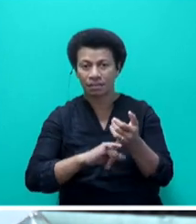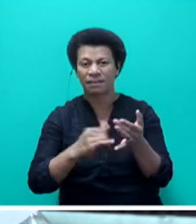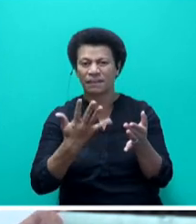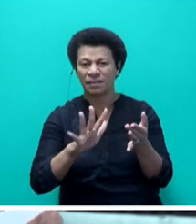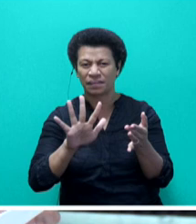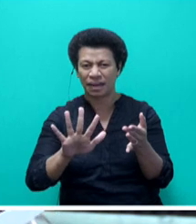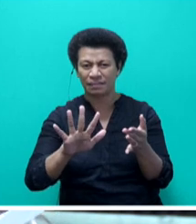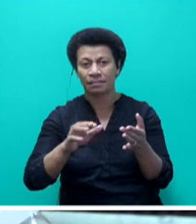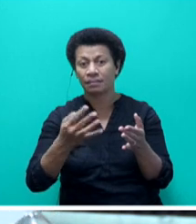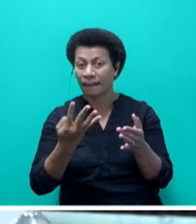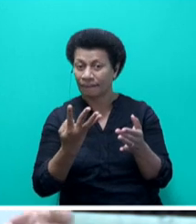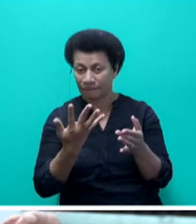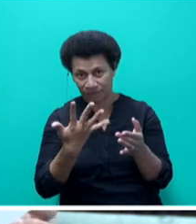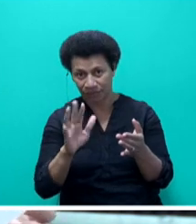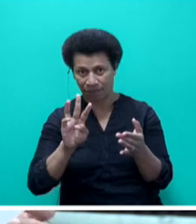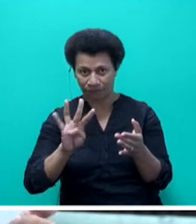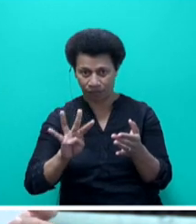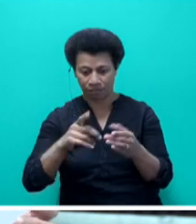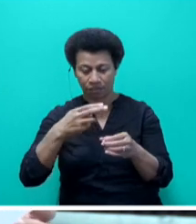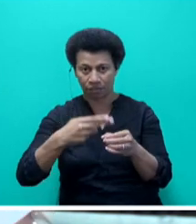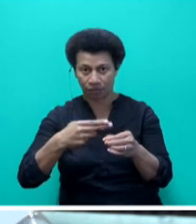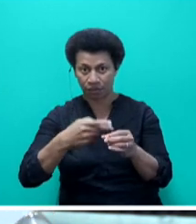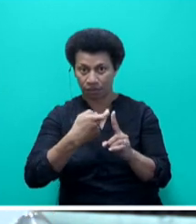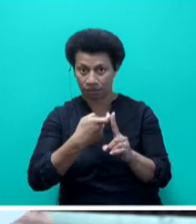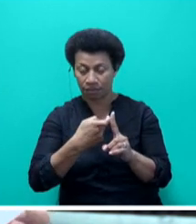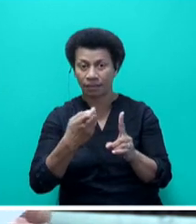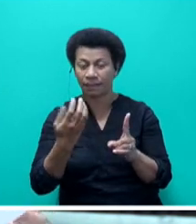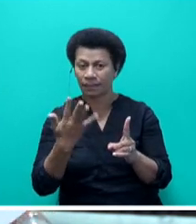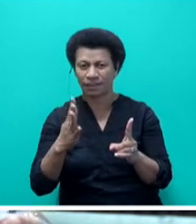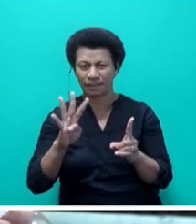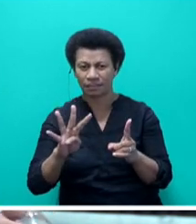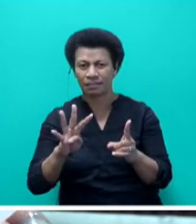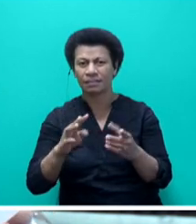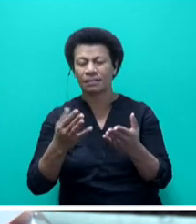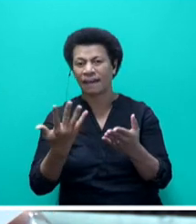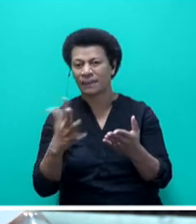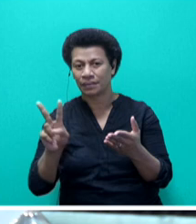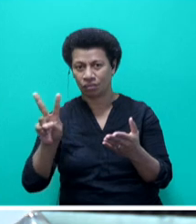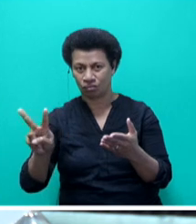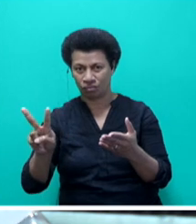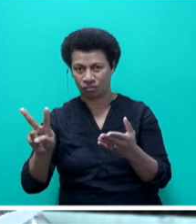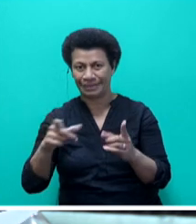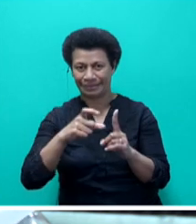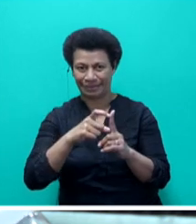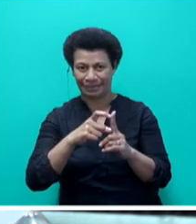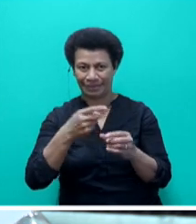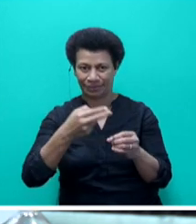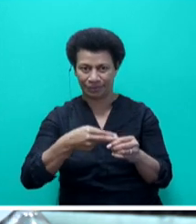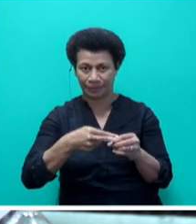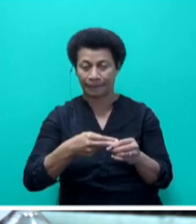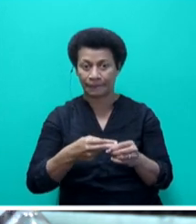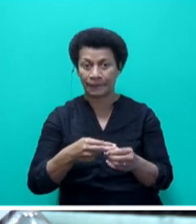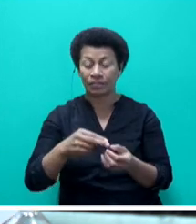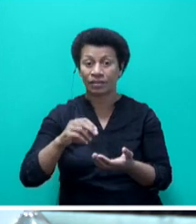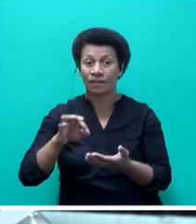Pre-mix by 54 cents a litre. Kerosene by 44 cents a litre. And diesel by 52 cents a litre. Gas, Mr. Speaker,